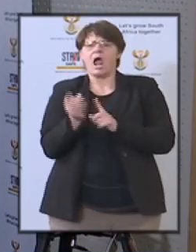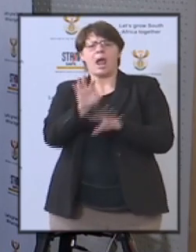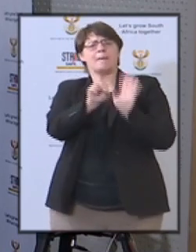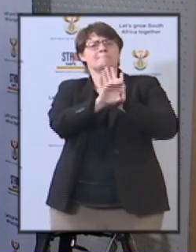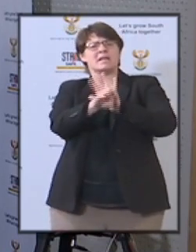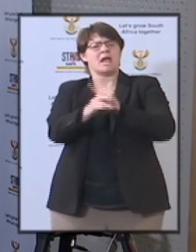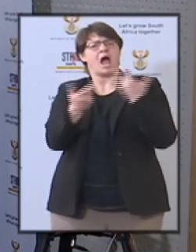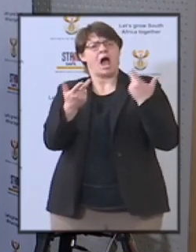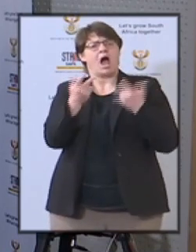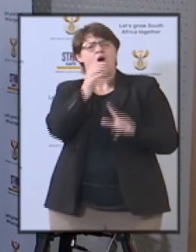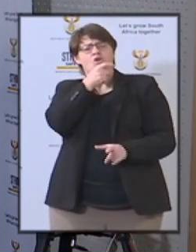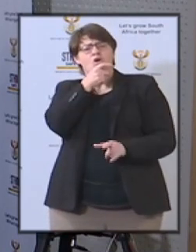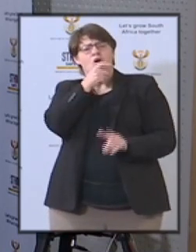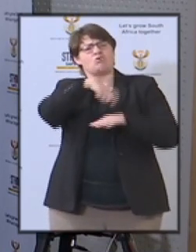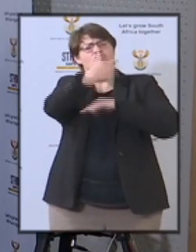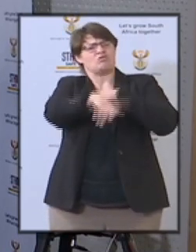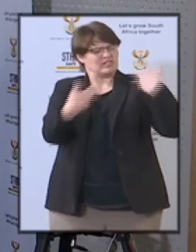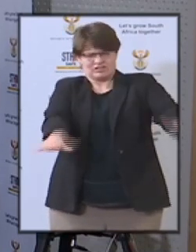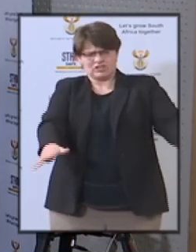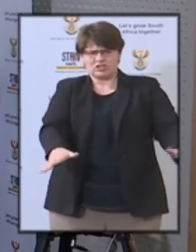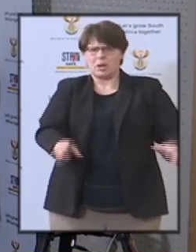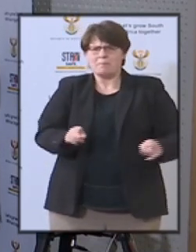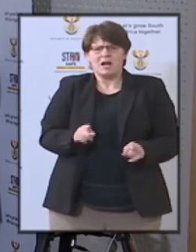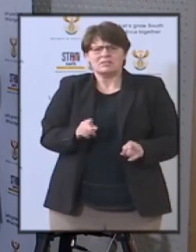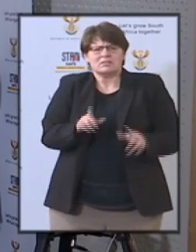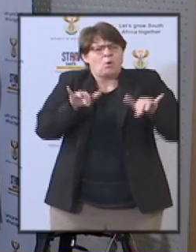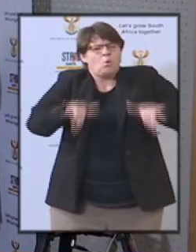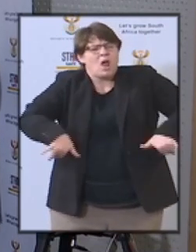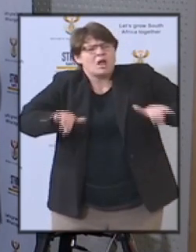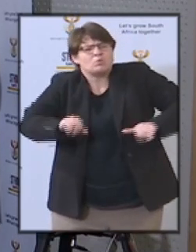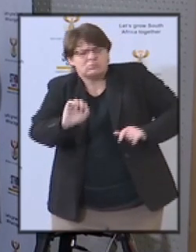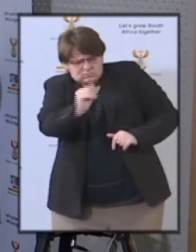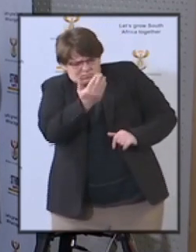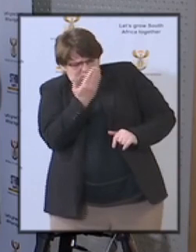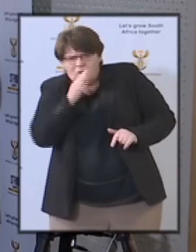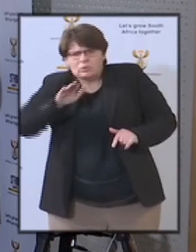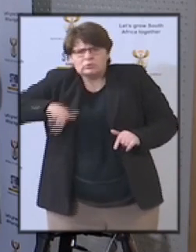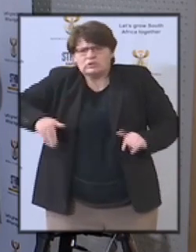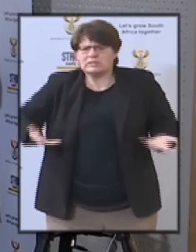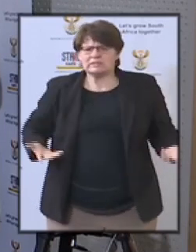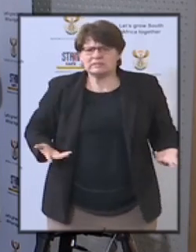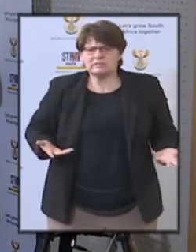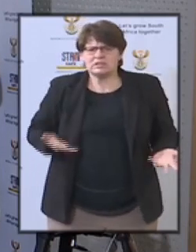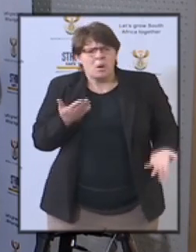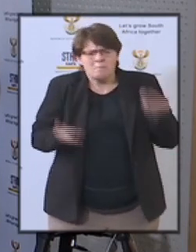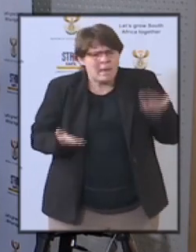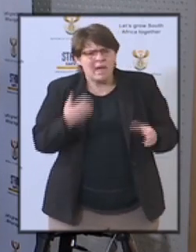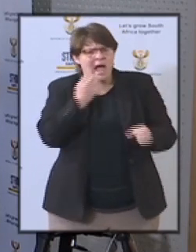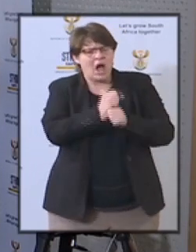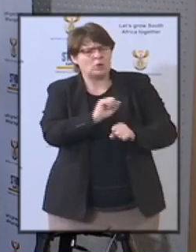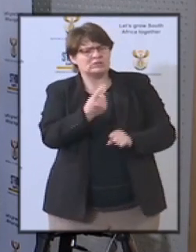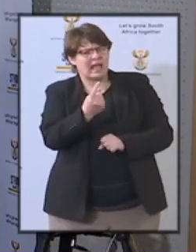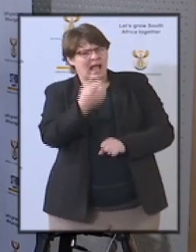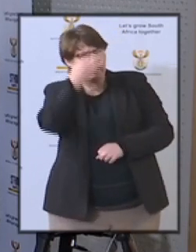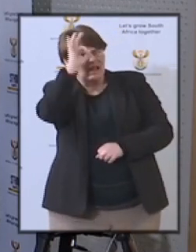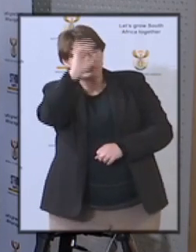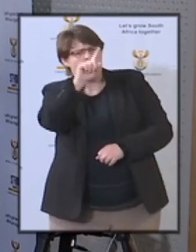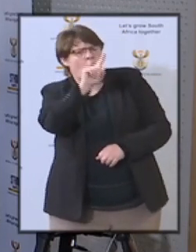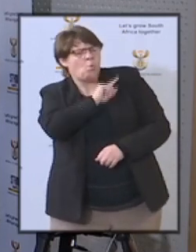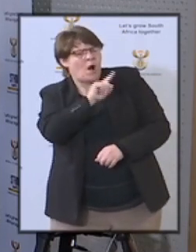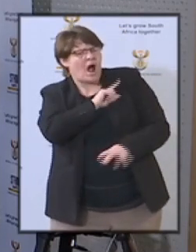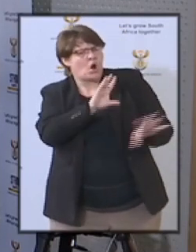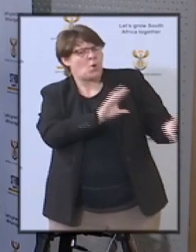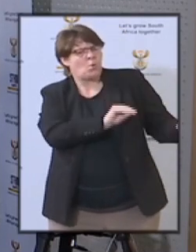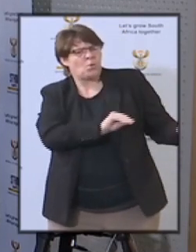perhaps get a report uh from the uh uh how can government and why exactly